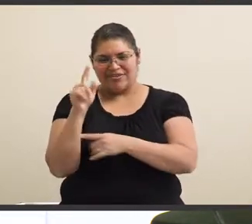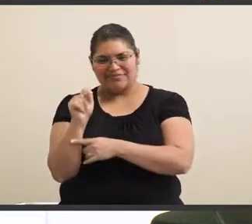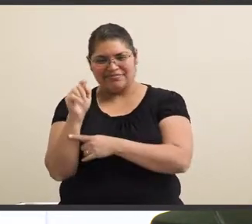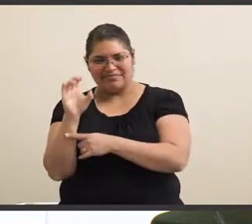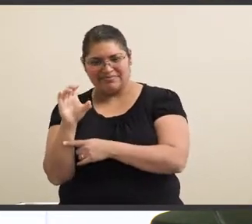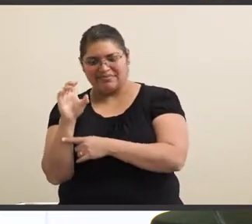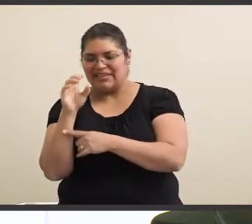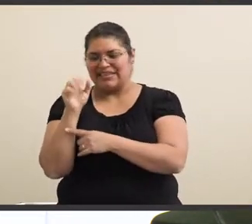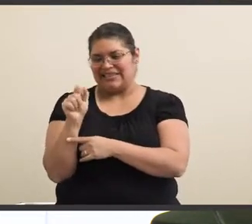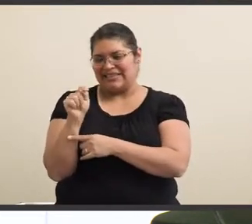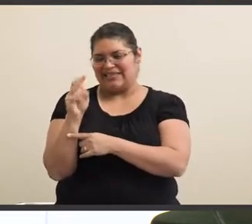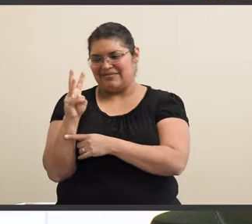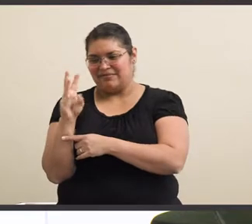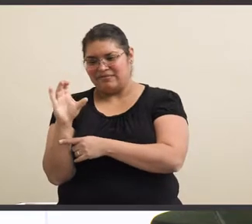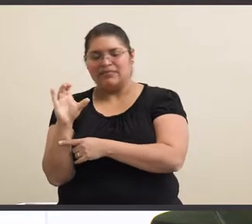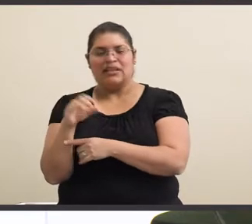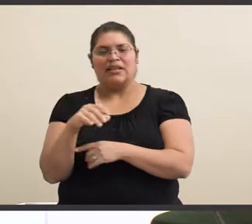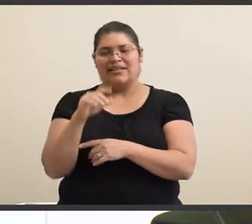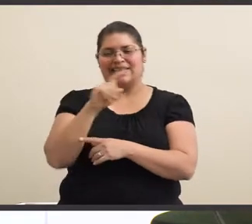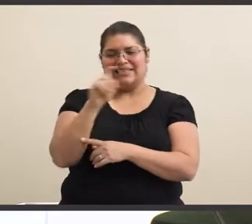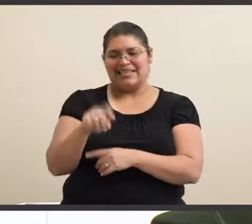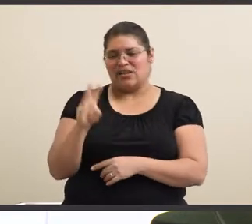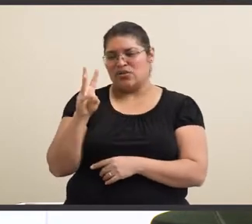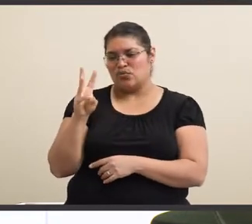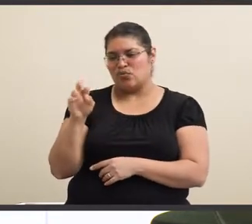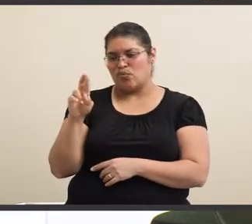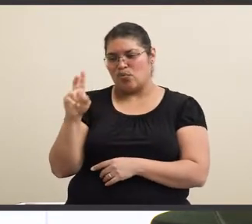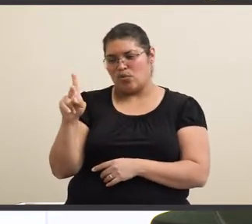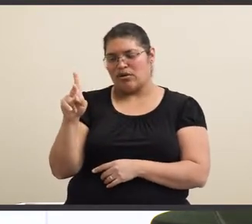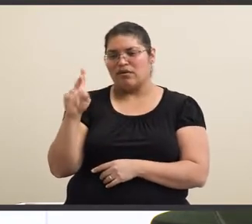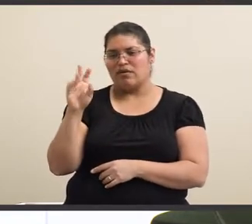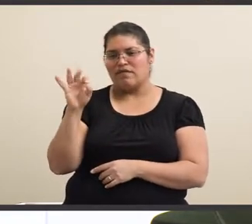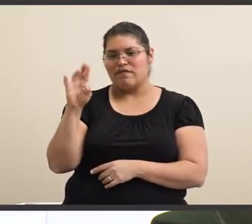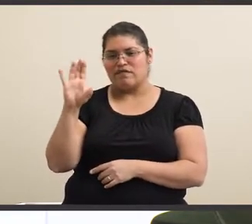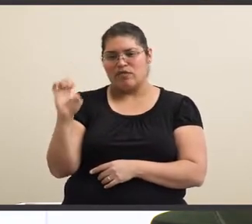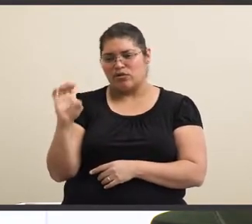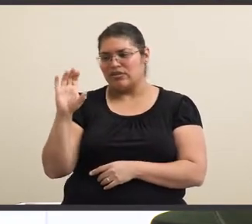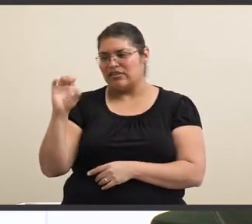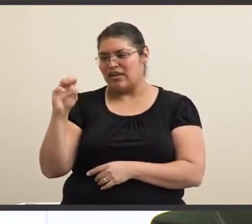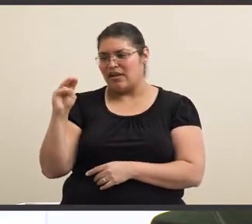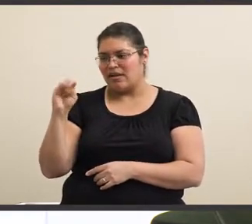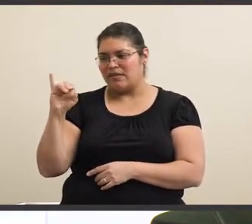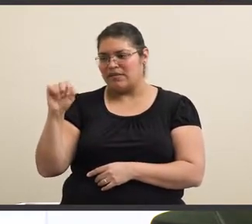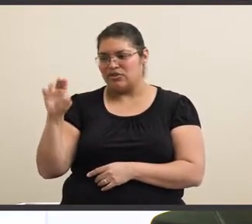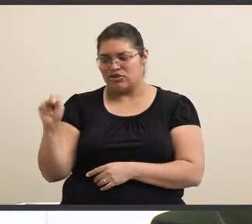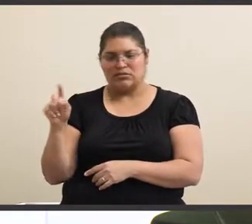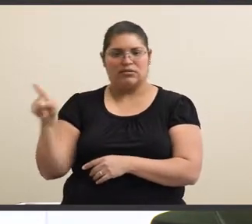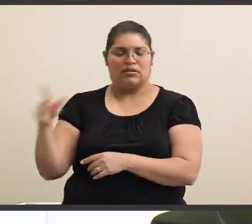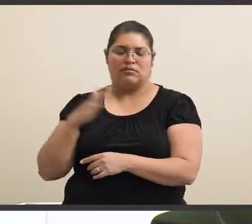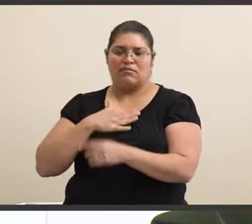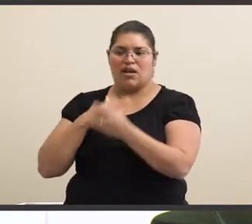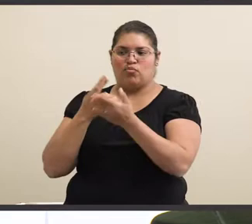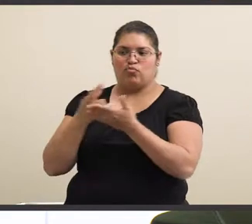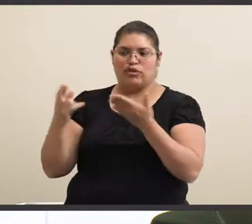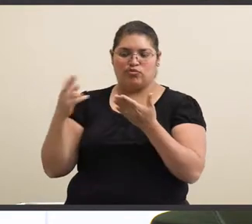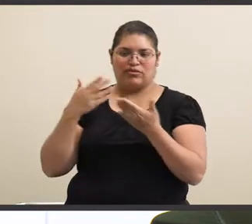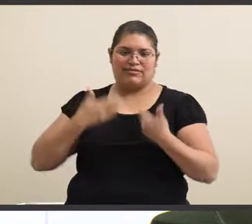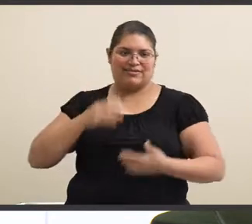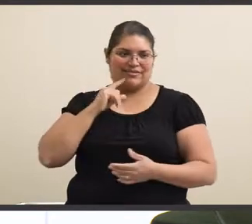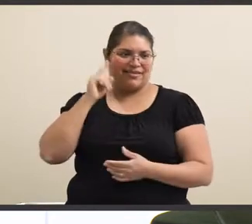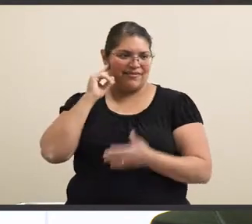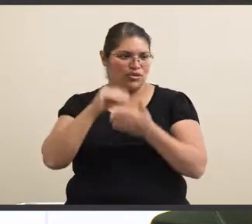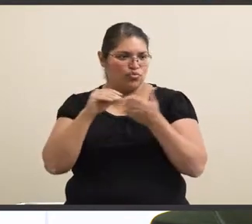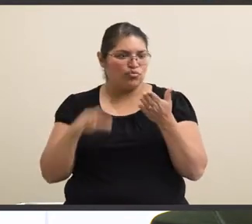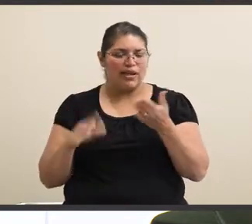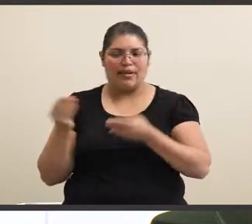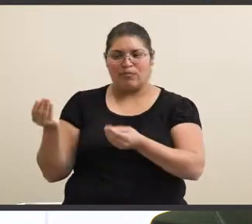Workforce Solutions. They are also one of the best resources that I had as a deaf student as